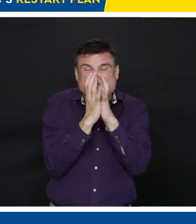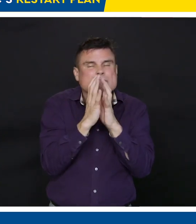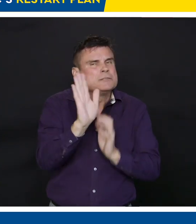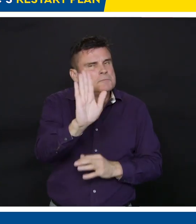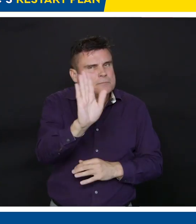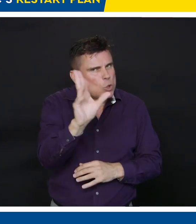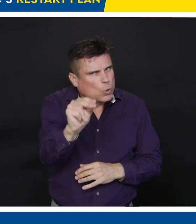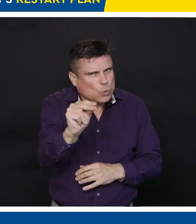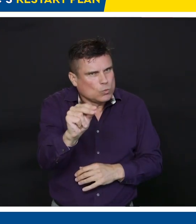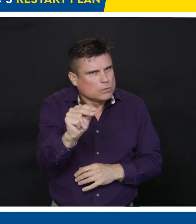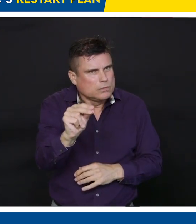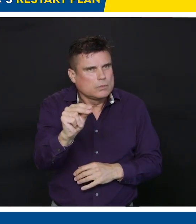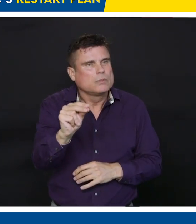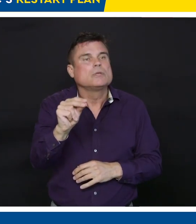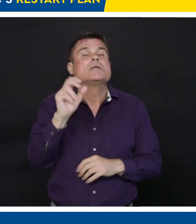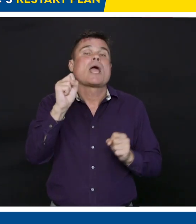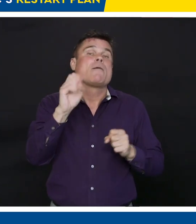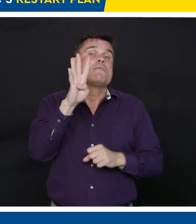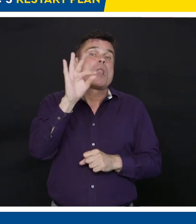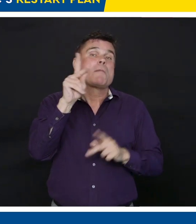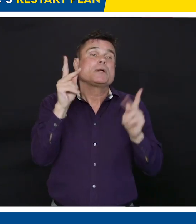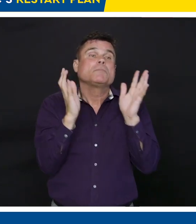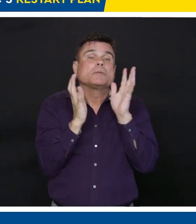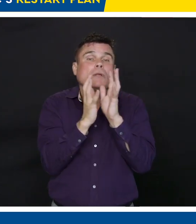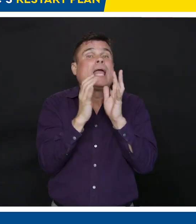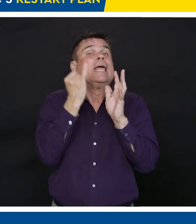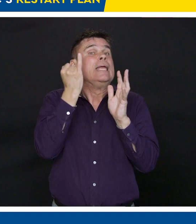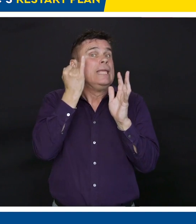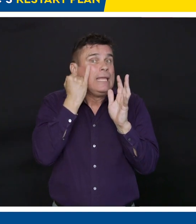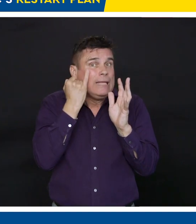religions. Next, we have Penny Davos.